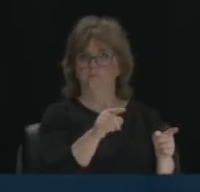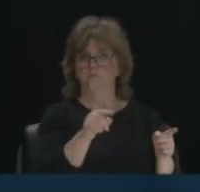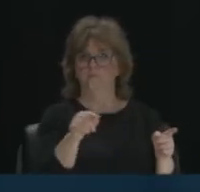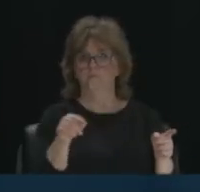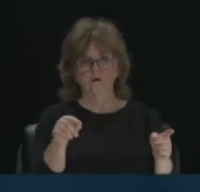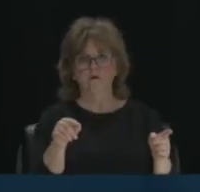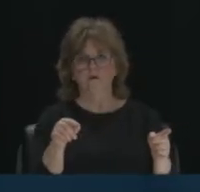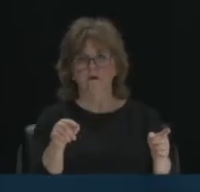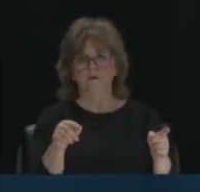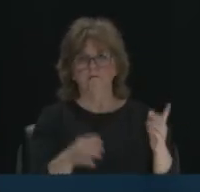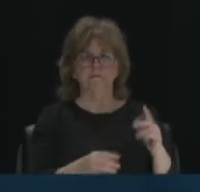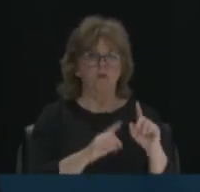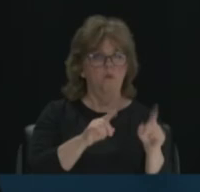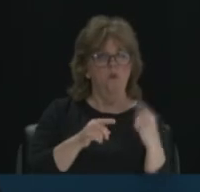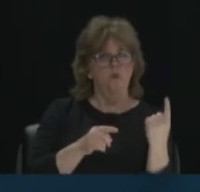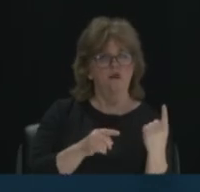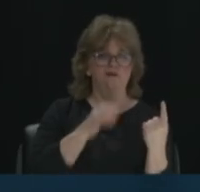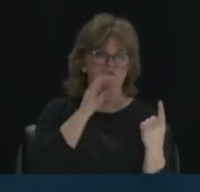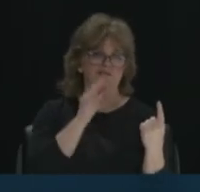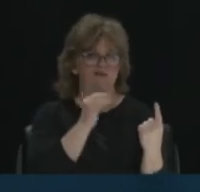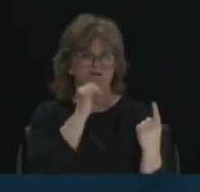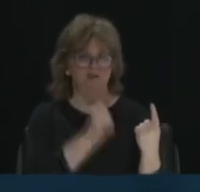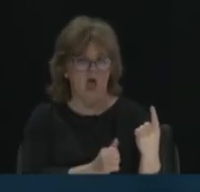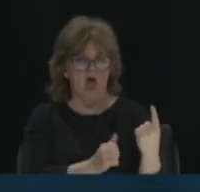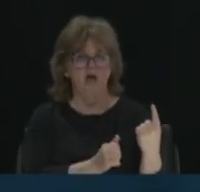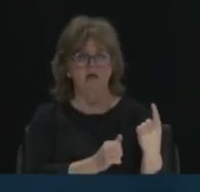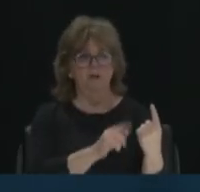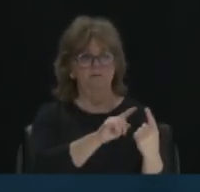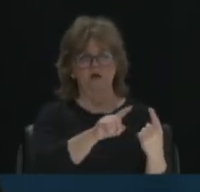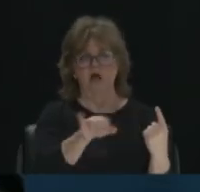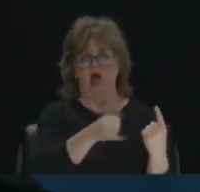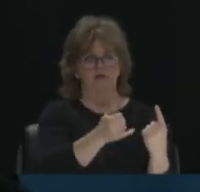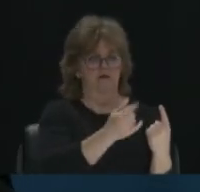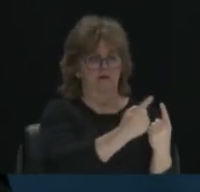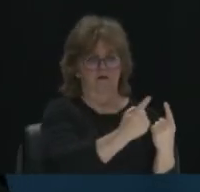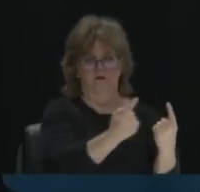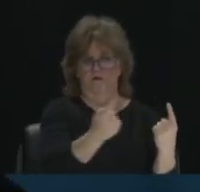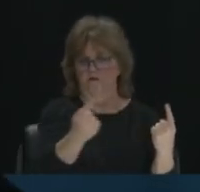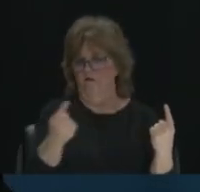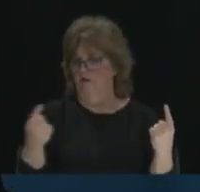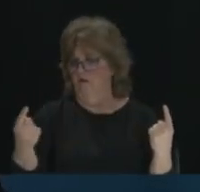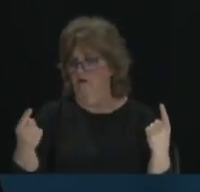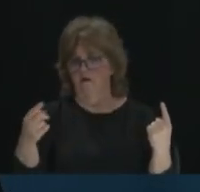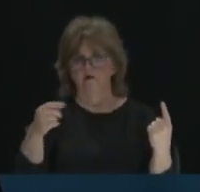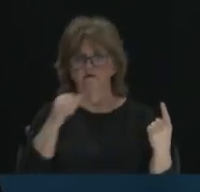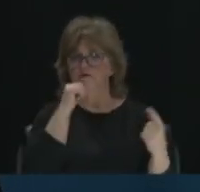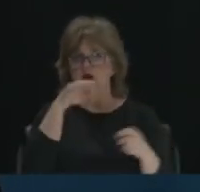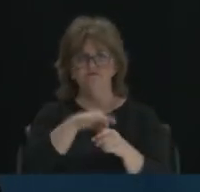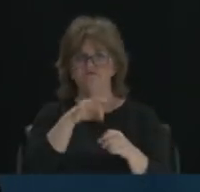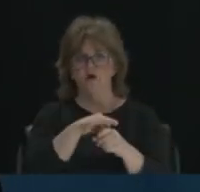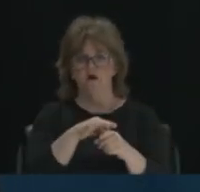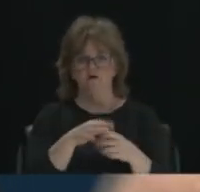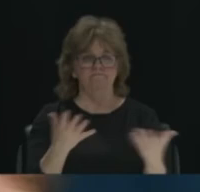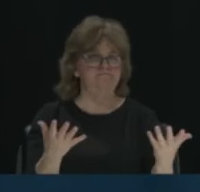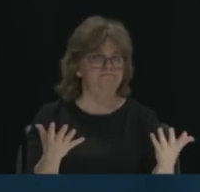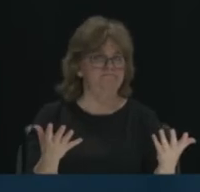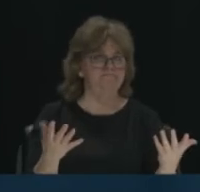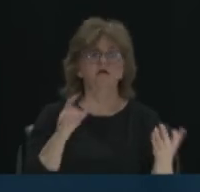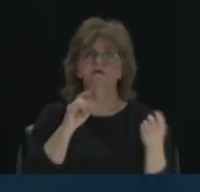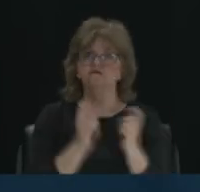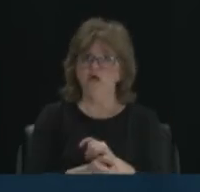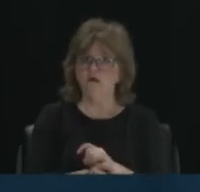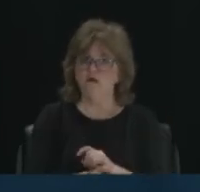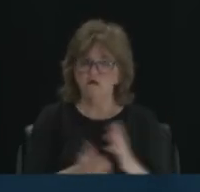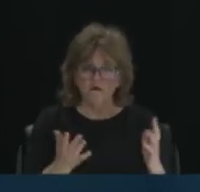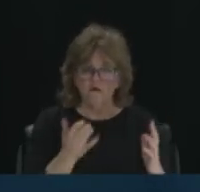yes, maybe your vote won't count because some people are saying the same thing that you're saying and y'all not voting. So basically you get what you got. Yeah. You know, so I would